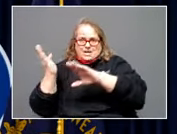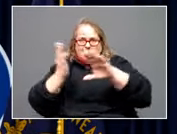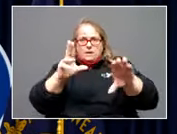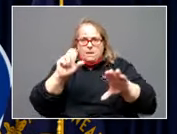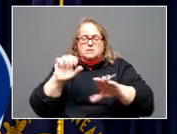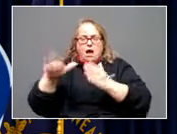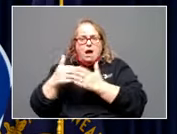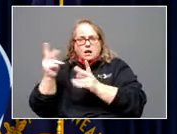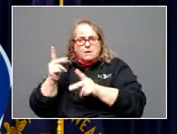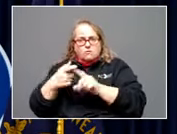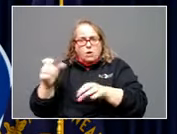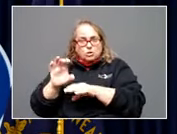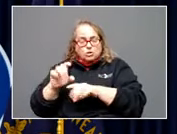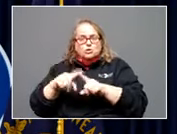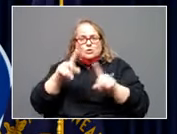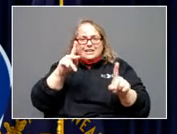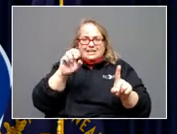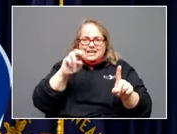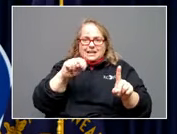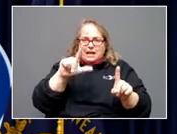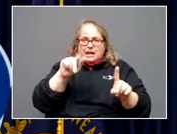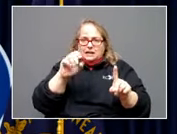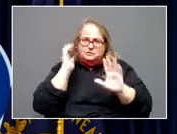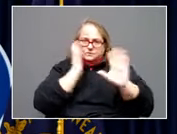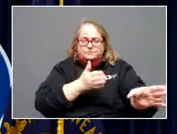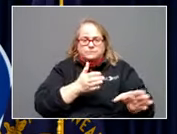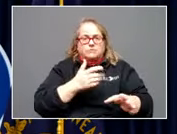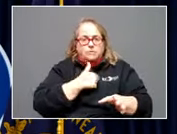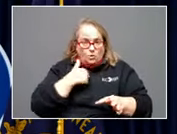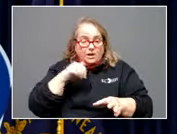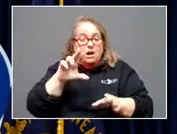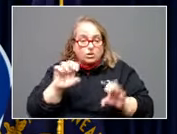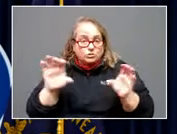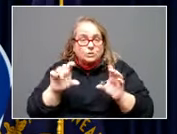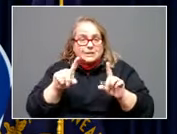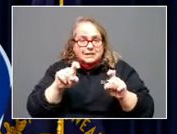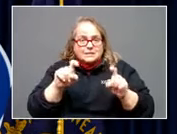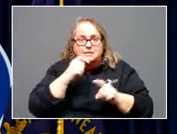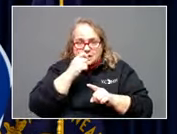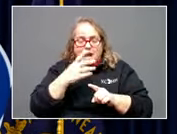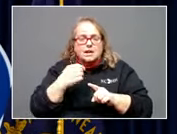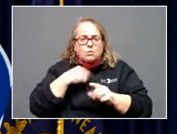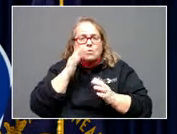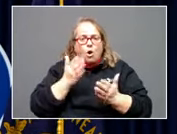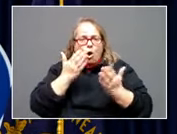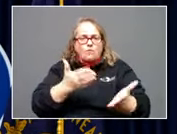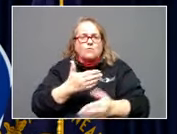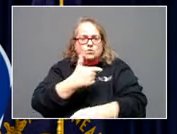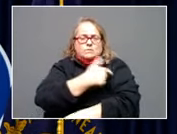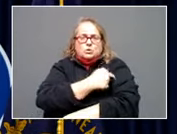You the second thing is we are doing testing, and we're going to have some offers of vaccines and boosters as well.